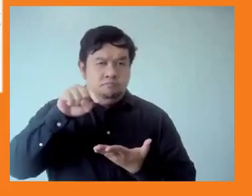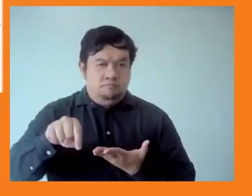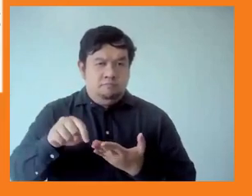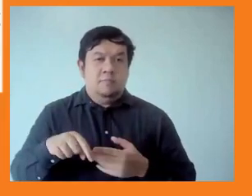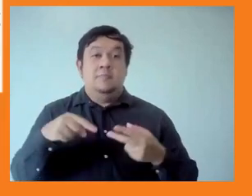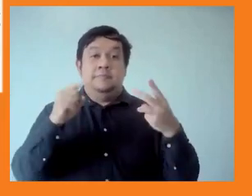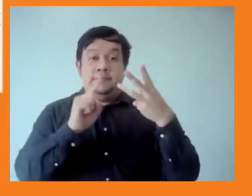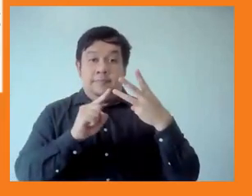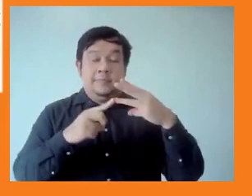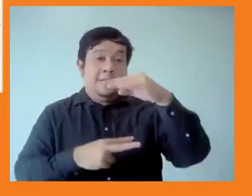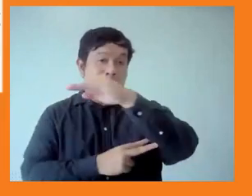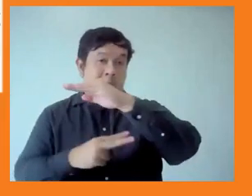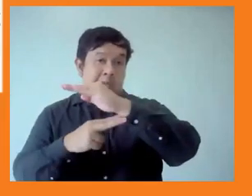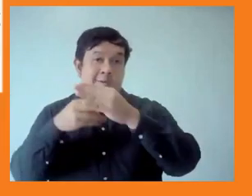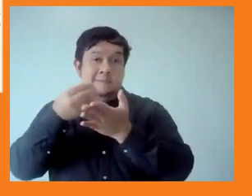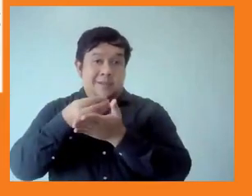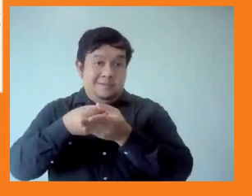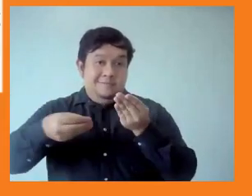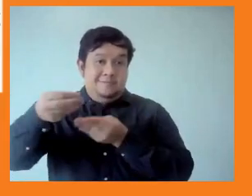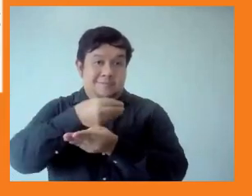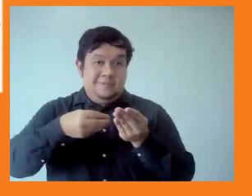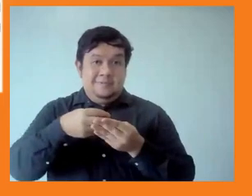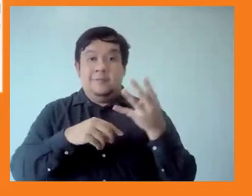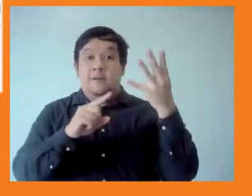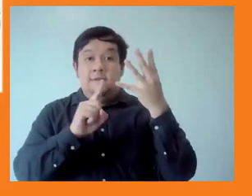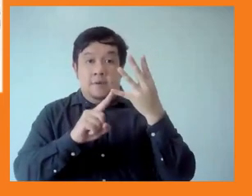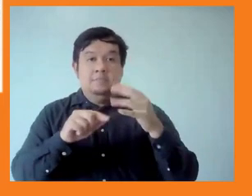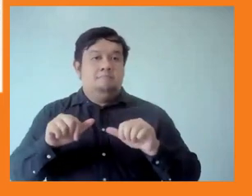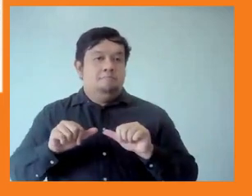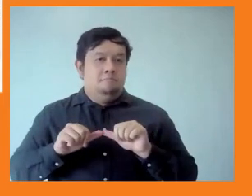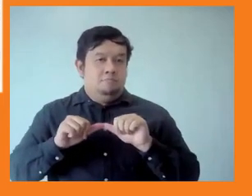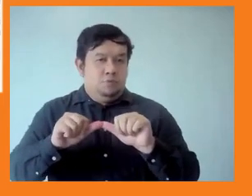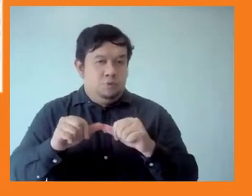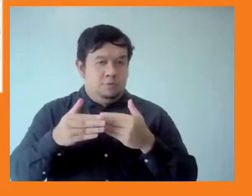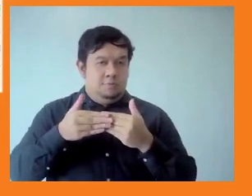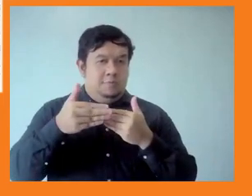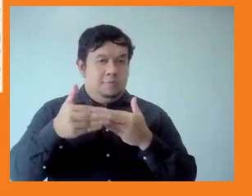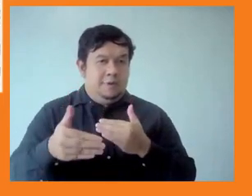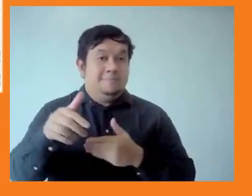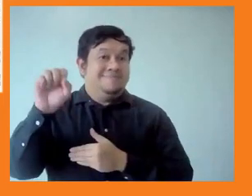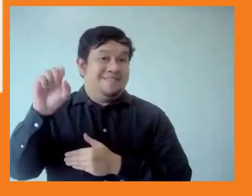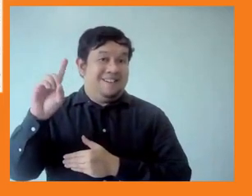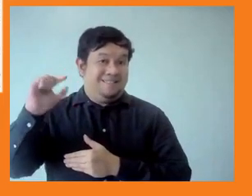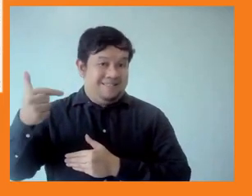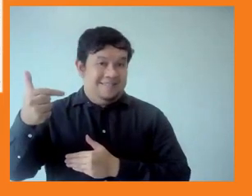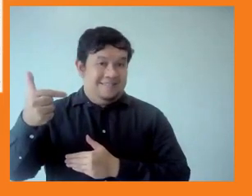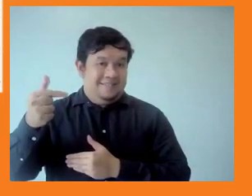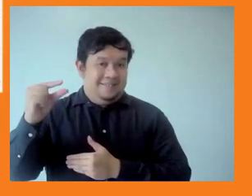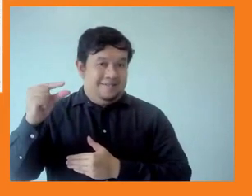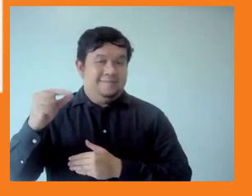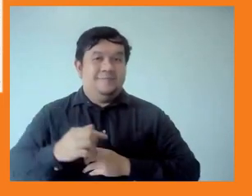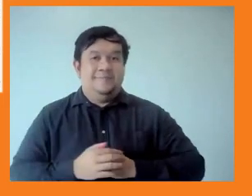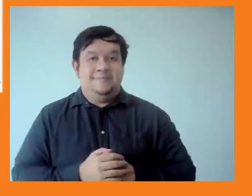community, enhanced global monitoring of SDG 10. And over to Mr. Albert Park,